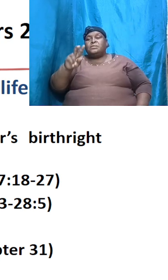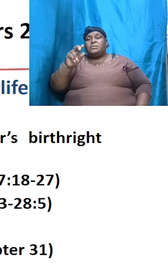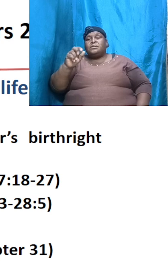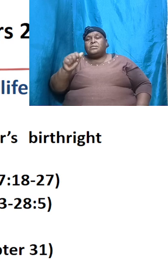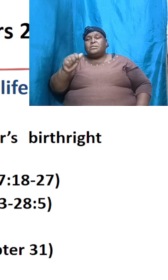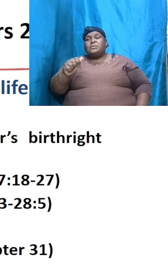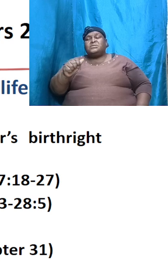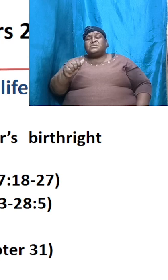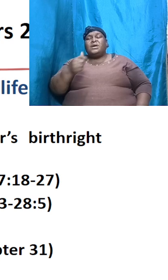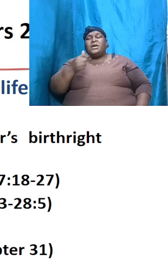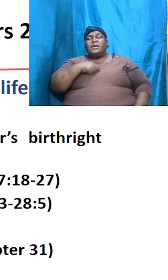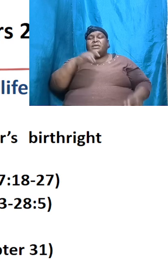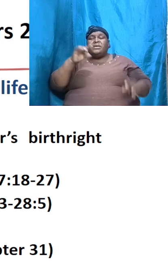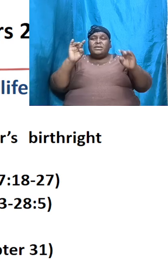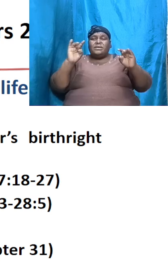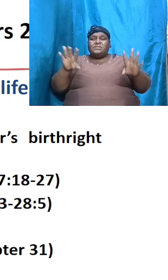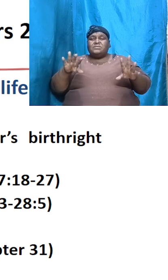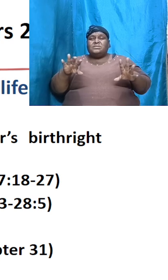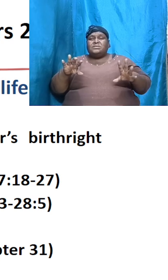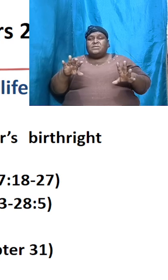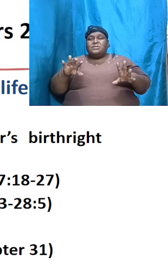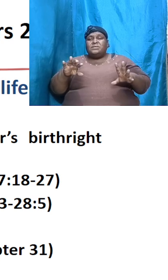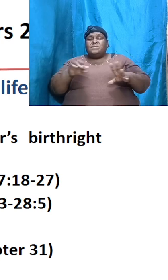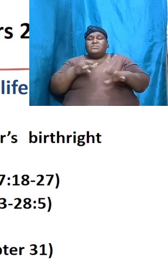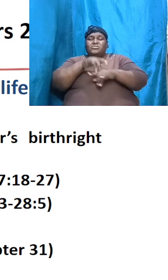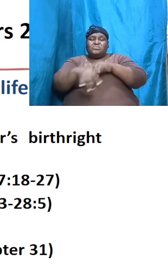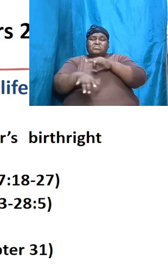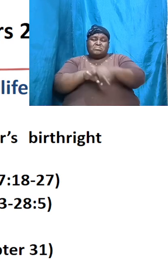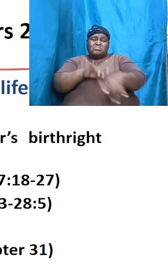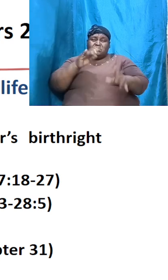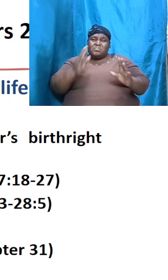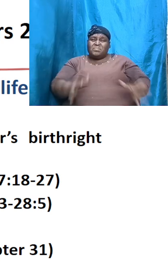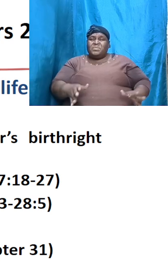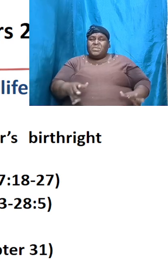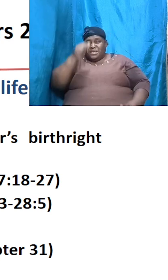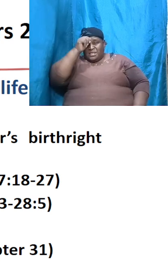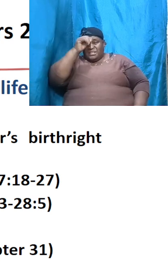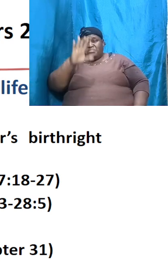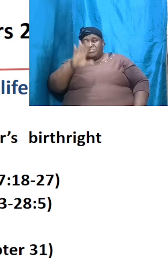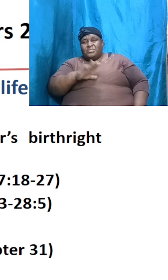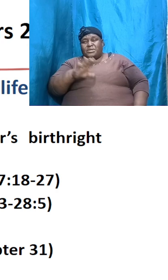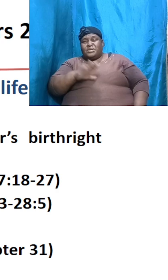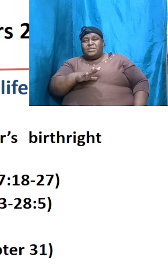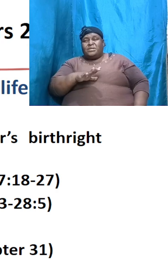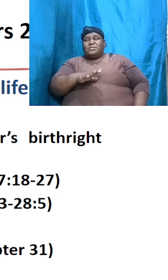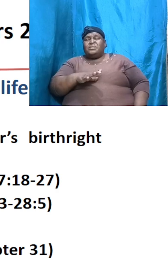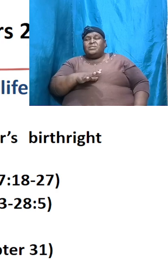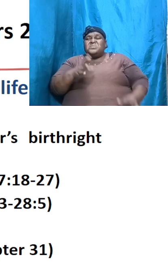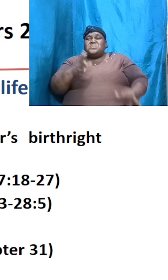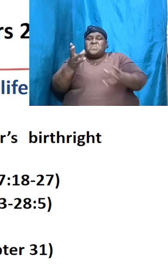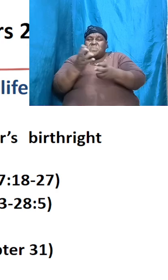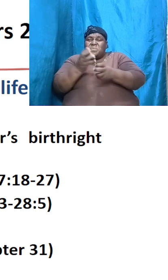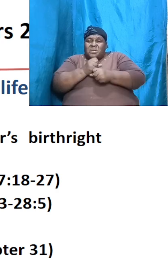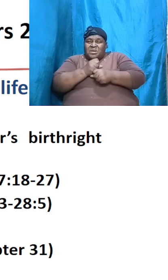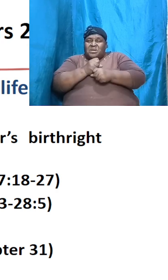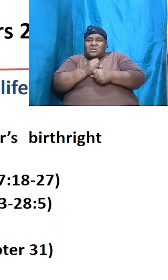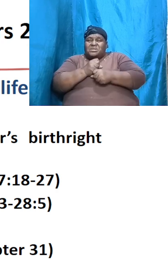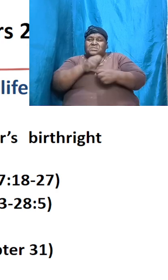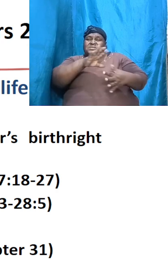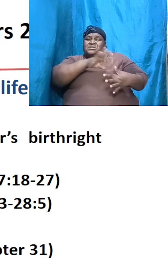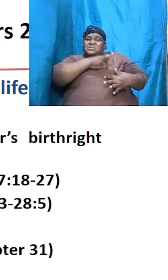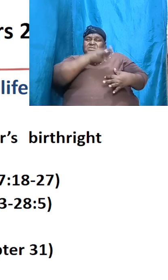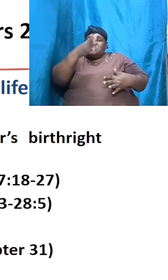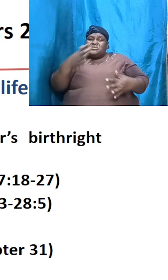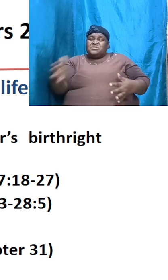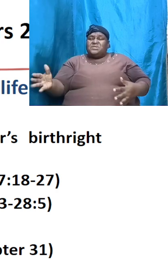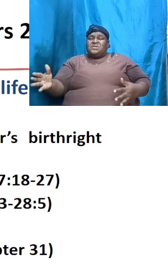being deceptive and being a trickster the man aspired for spiritual things I mean the